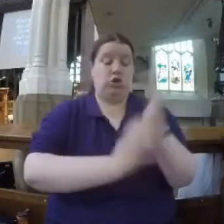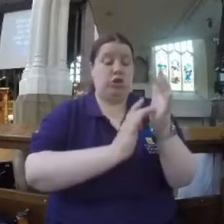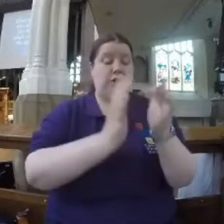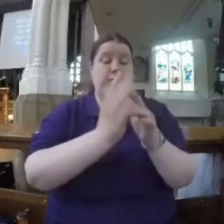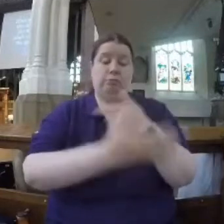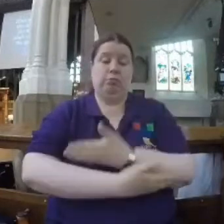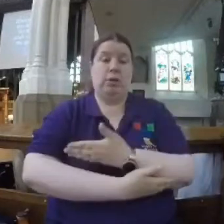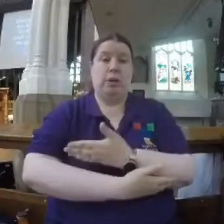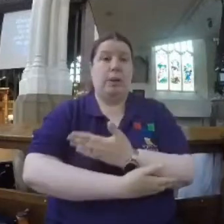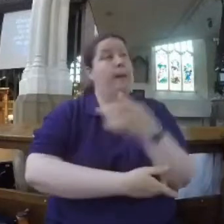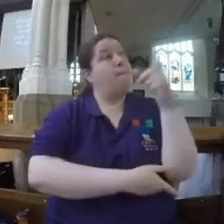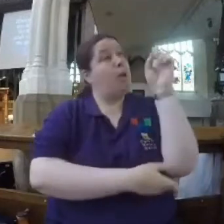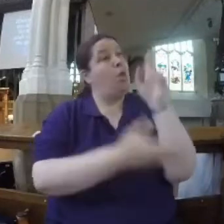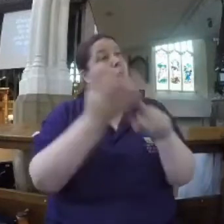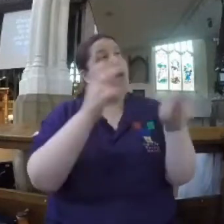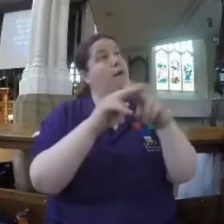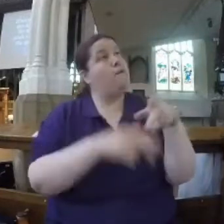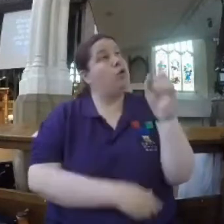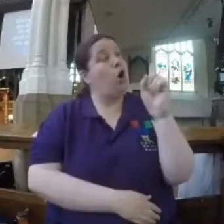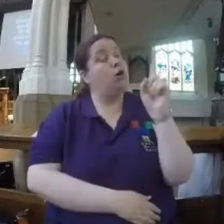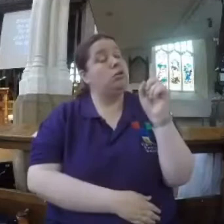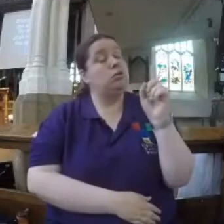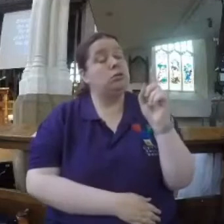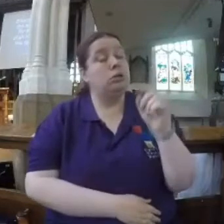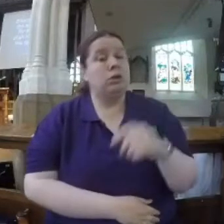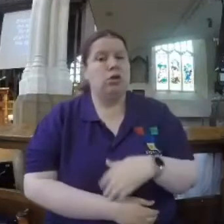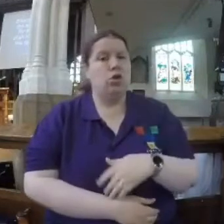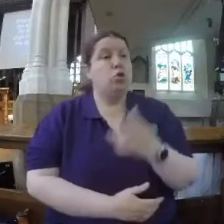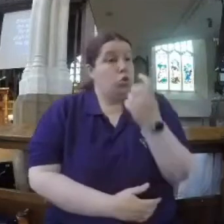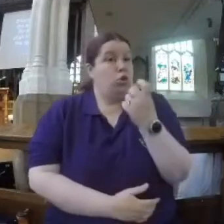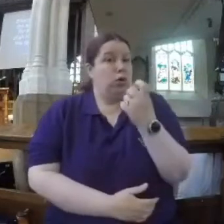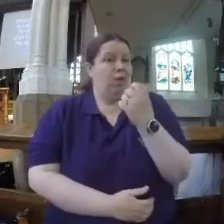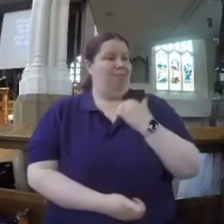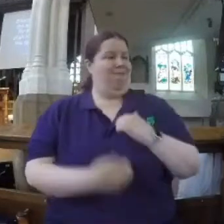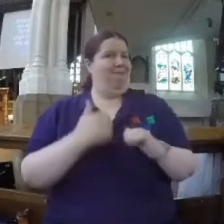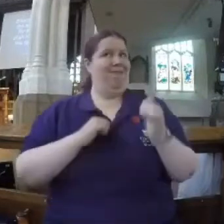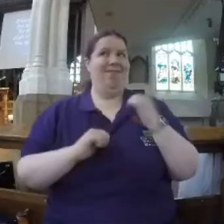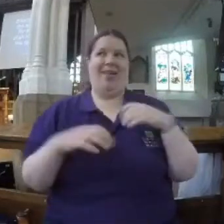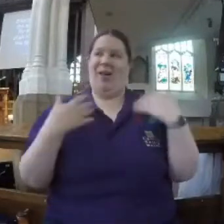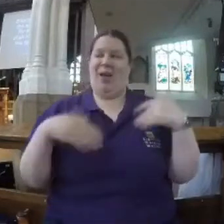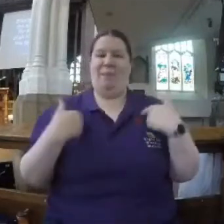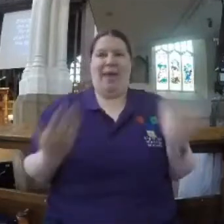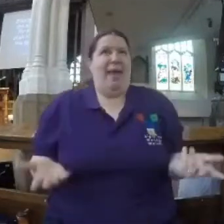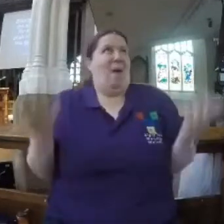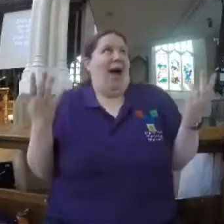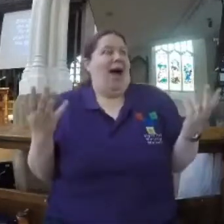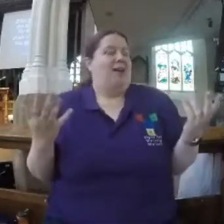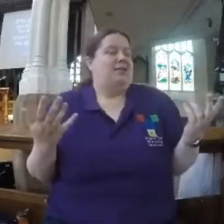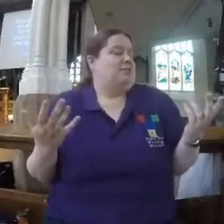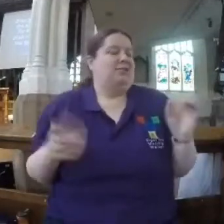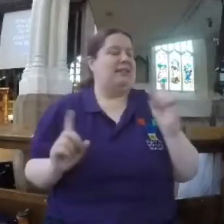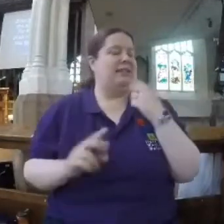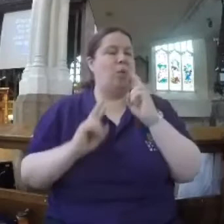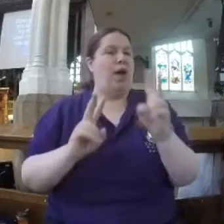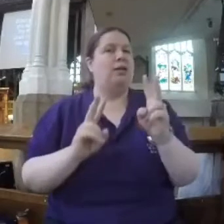Mother of God. That could make you really big-headed, couldn't it? But Mary doesn't see it like that. She sees it as a